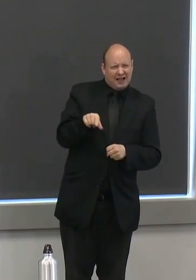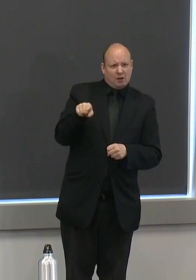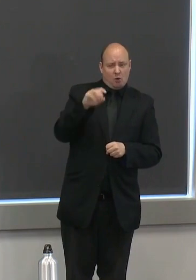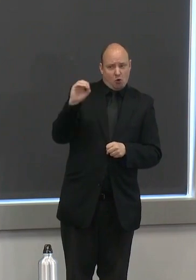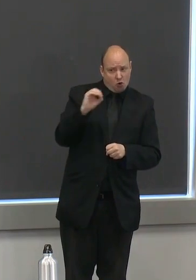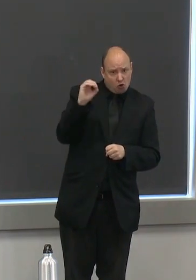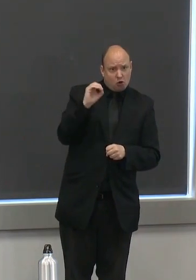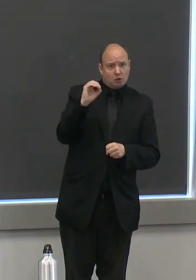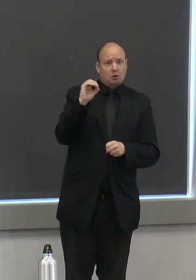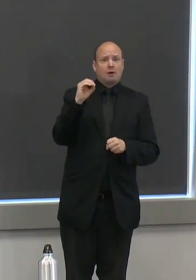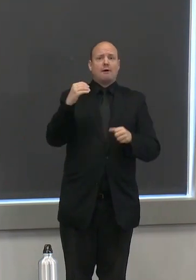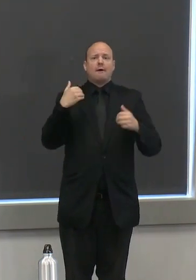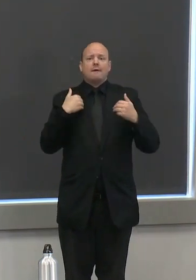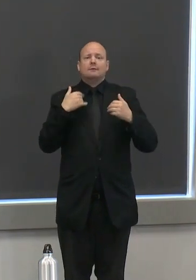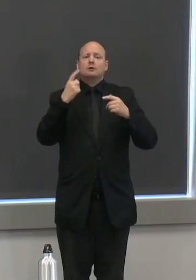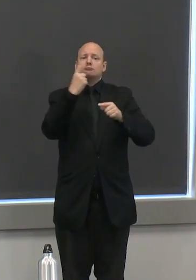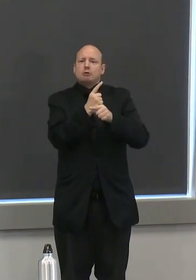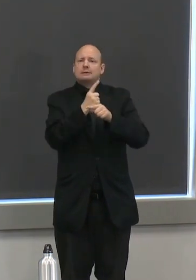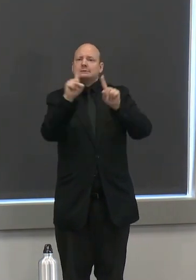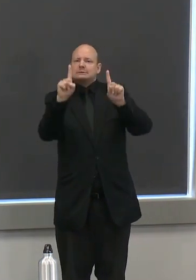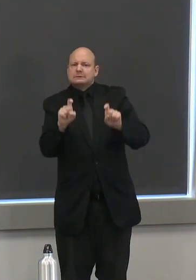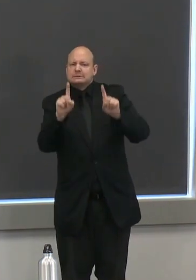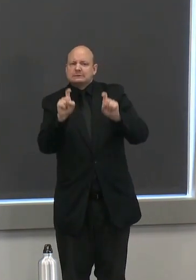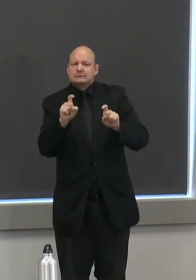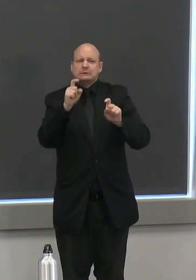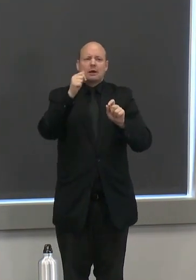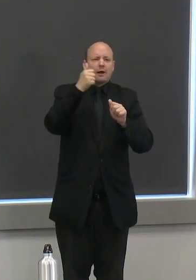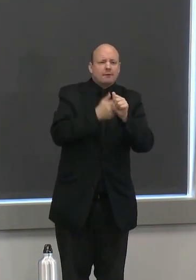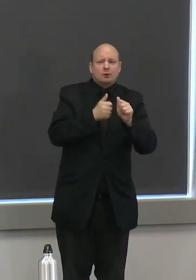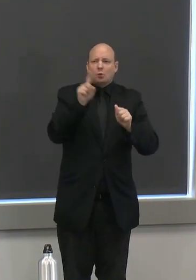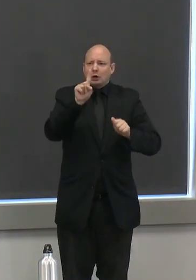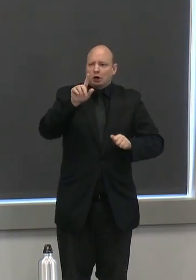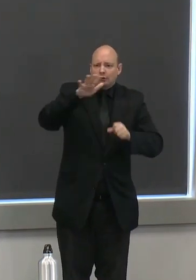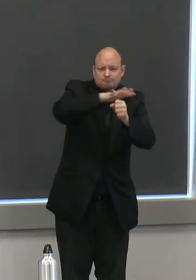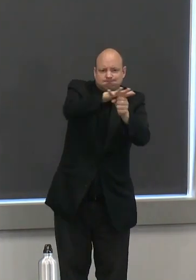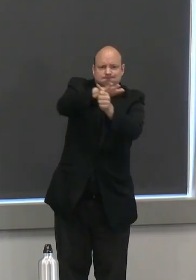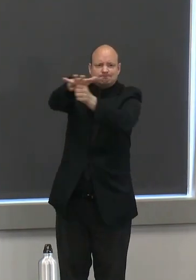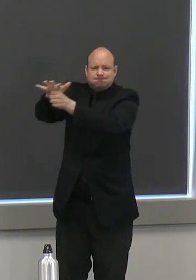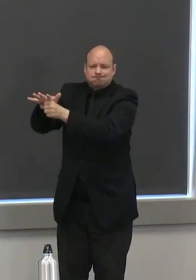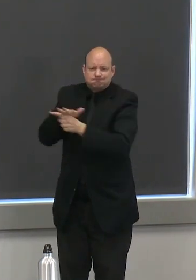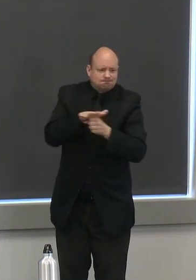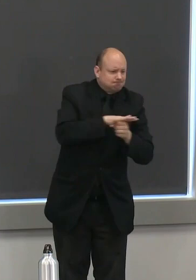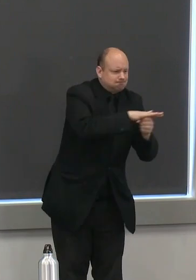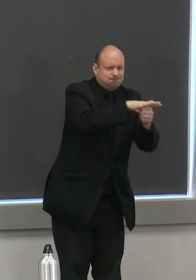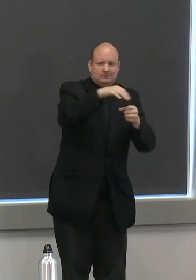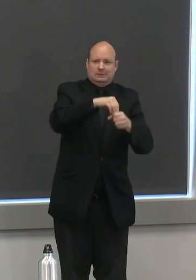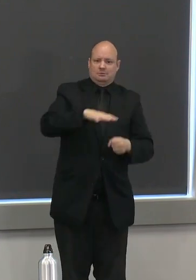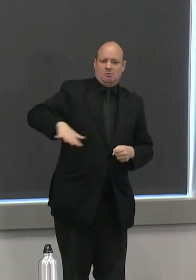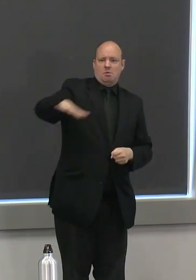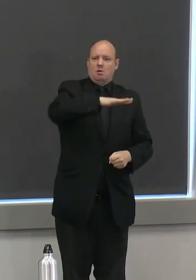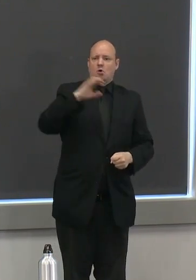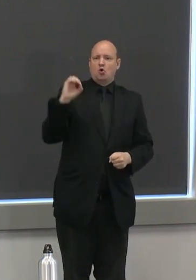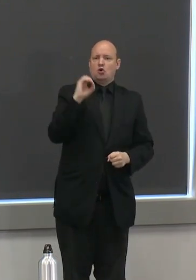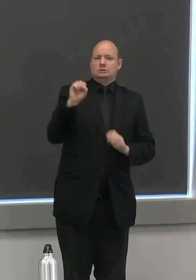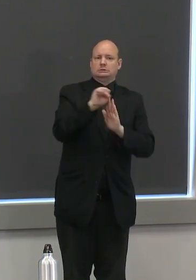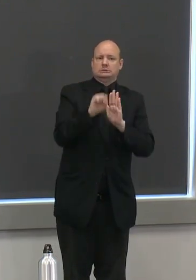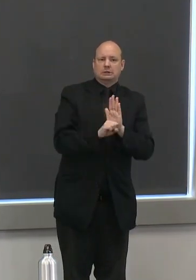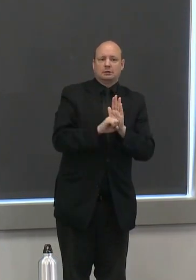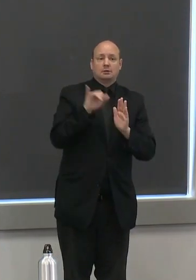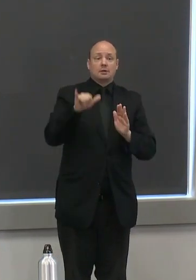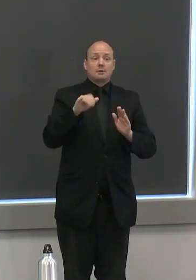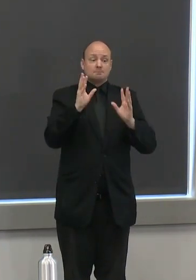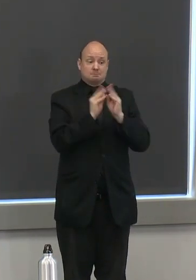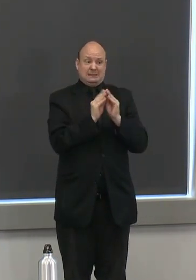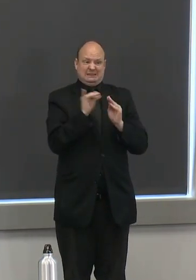kind of testing in every region of the state at a meeting i held earlier this week the